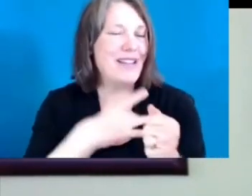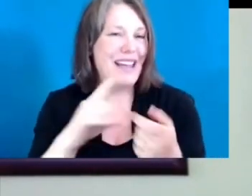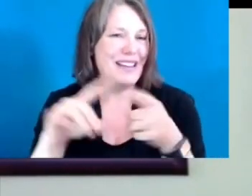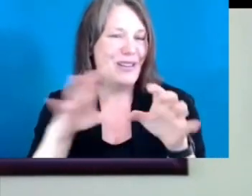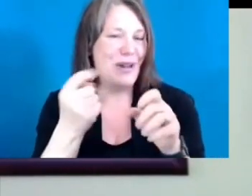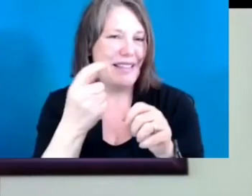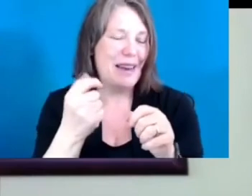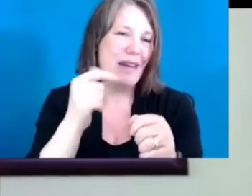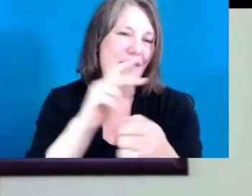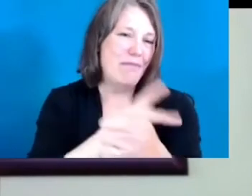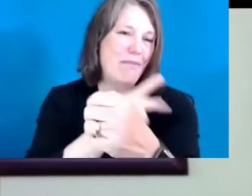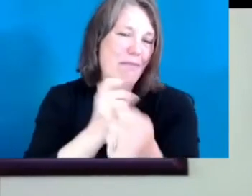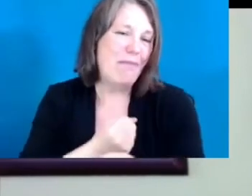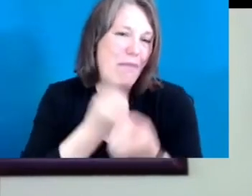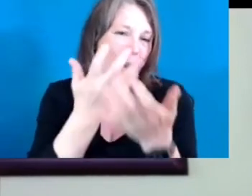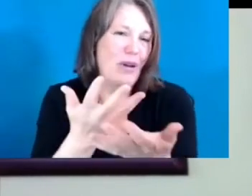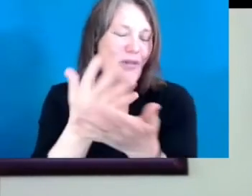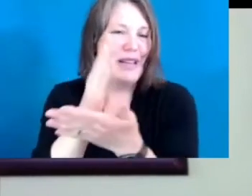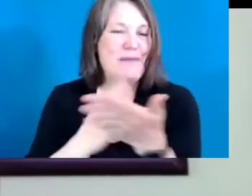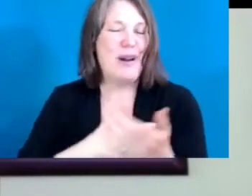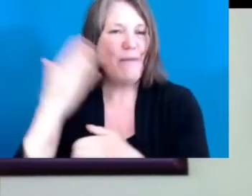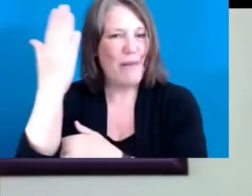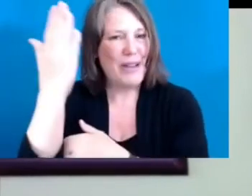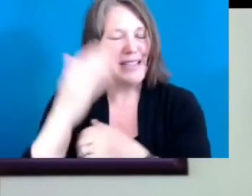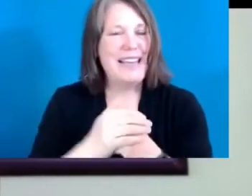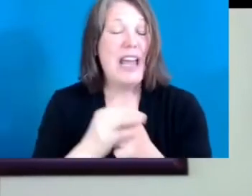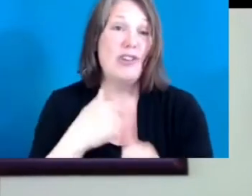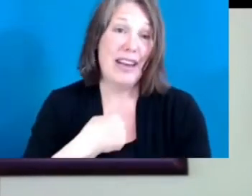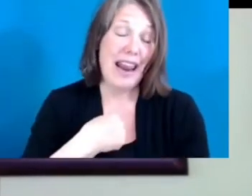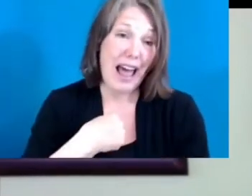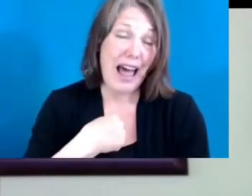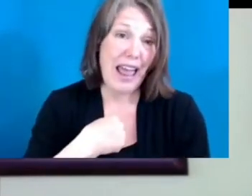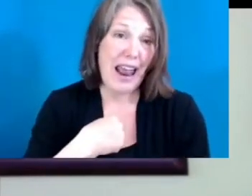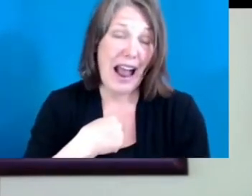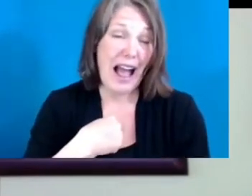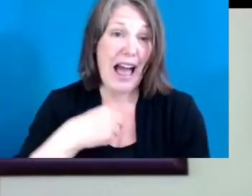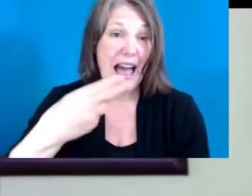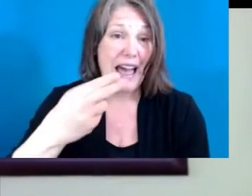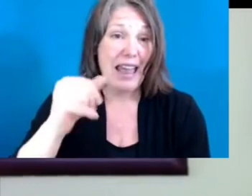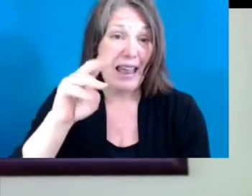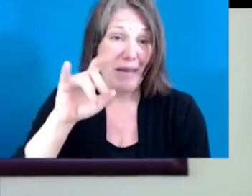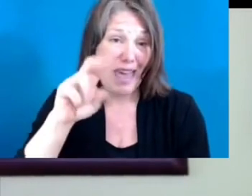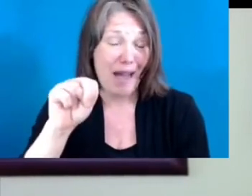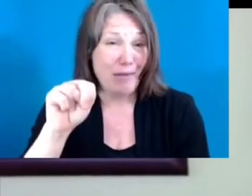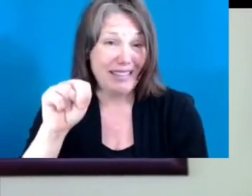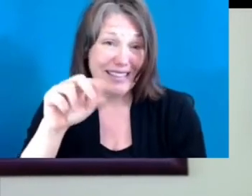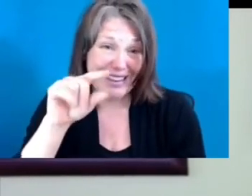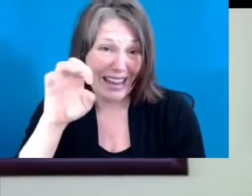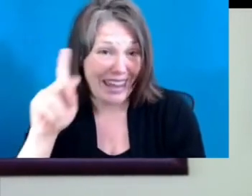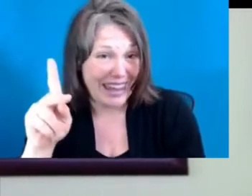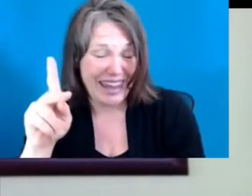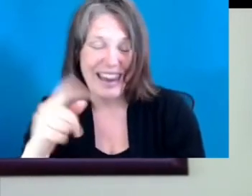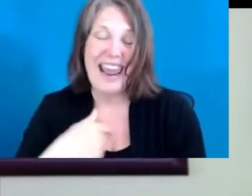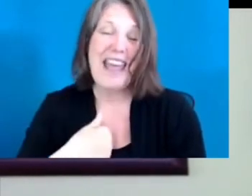to do a little bit of poetry as part of my presentations. And I am a Hamilton geek. And there's